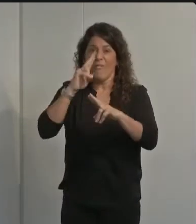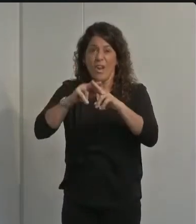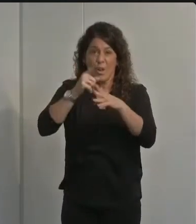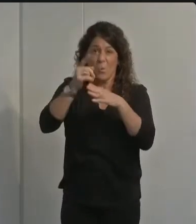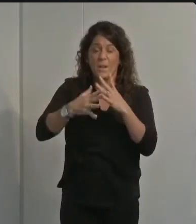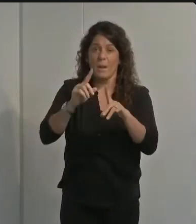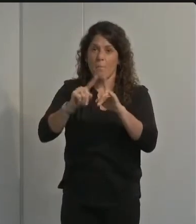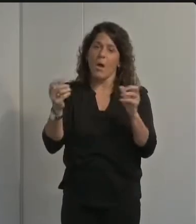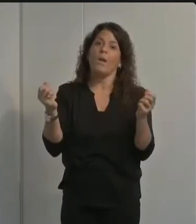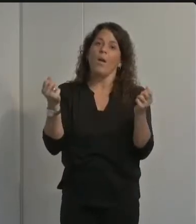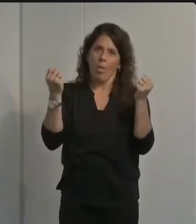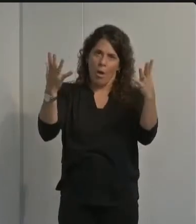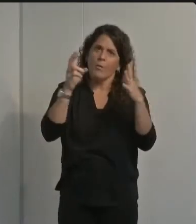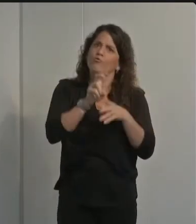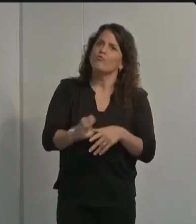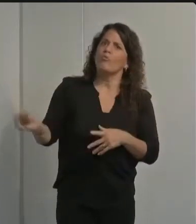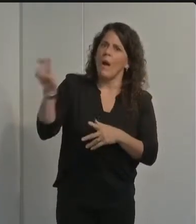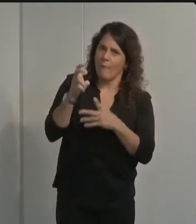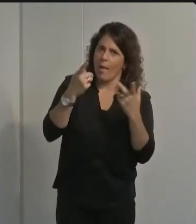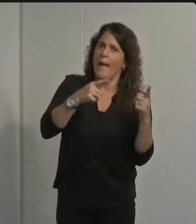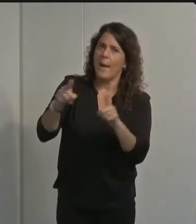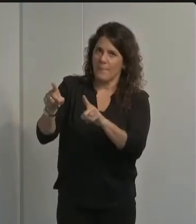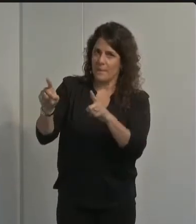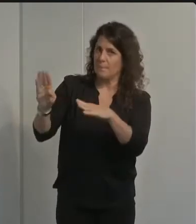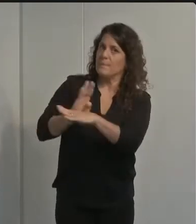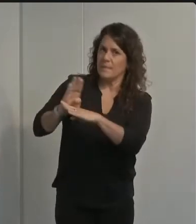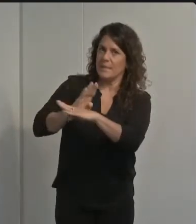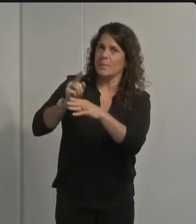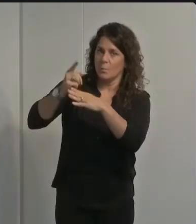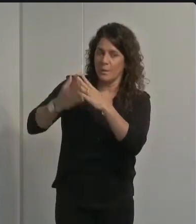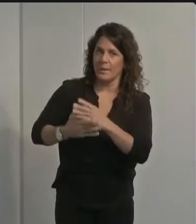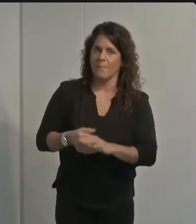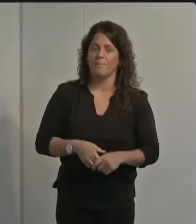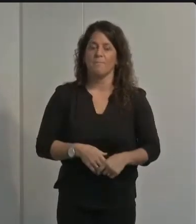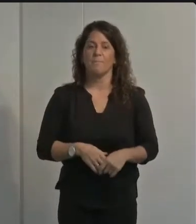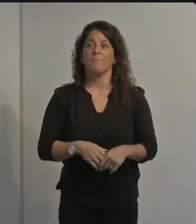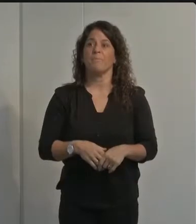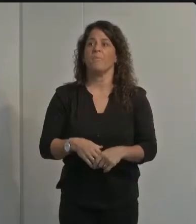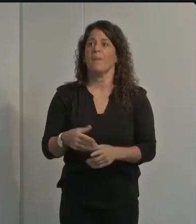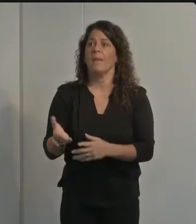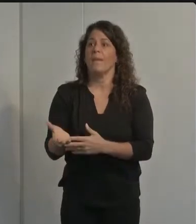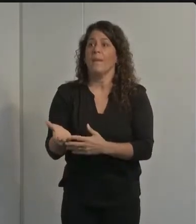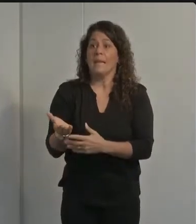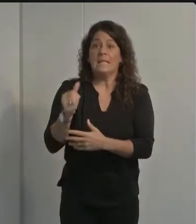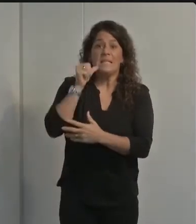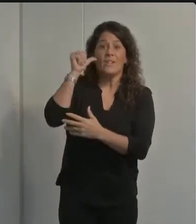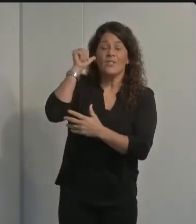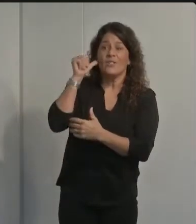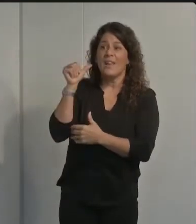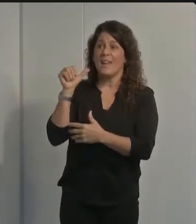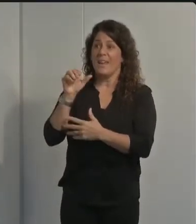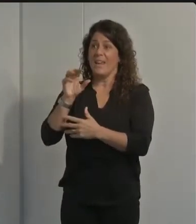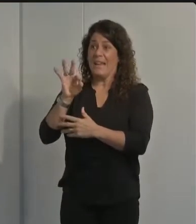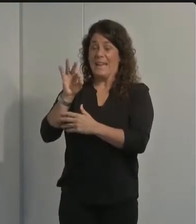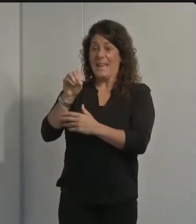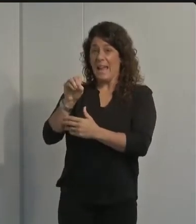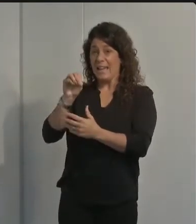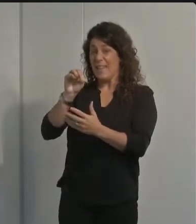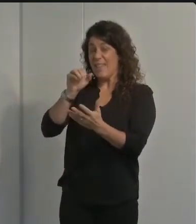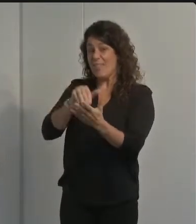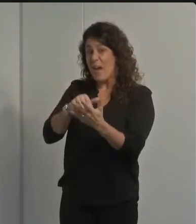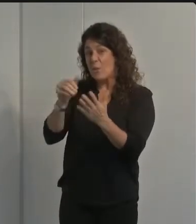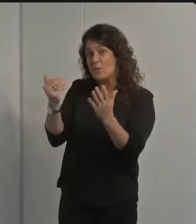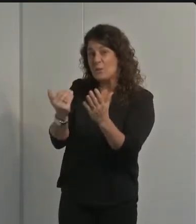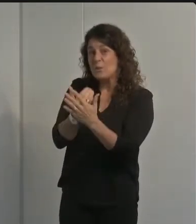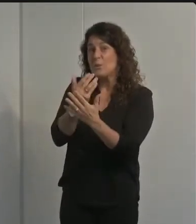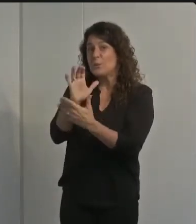yesterday the united states set another pandemic record with more than 90 000 new covet 19 cases reported in